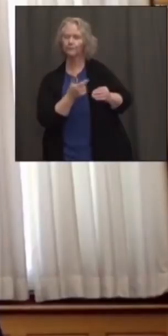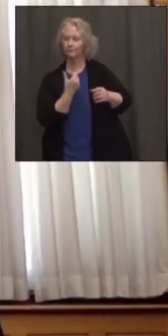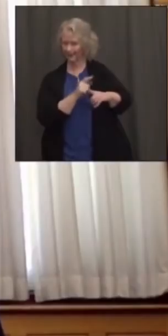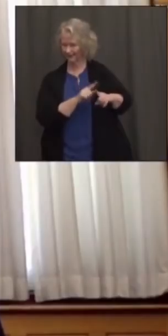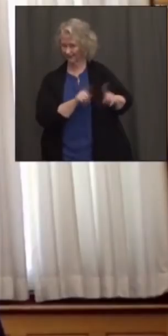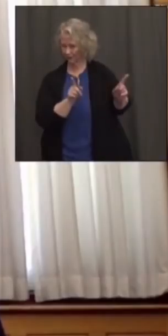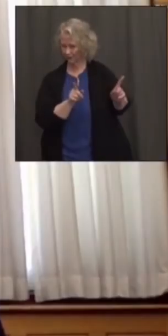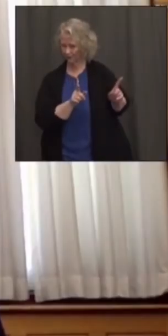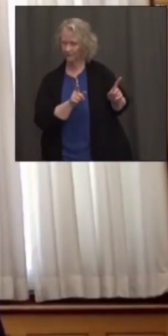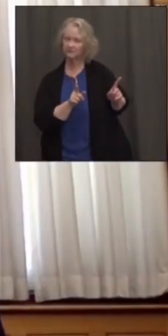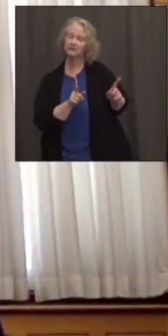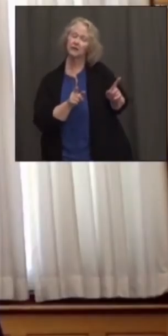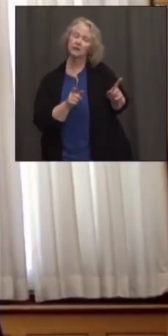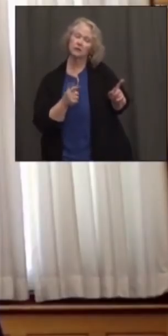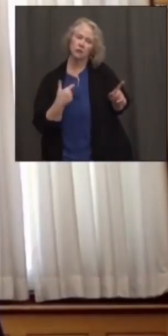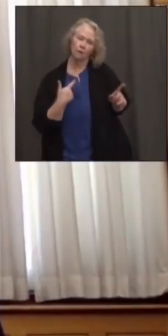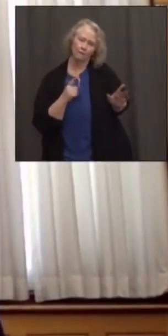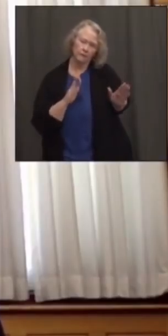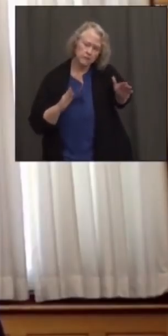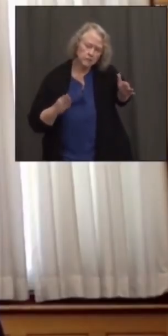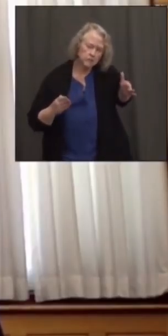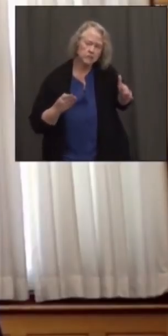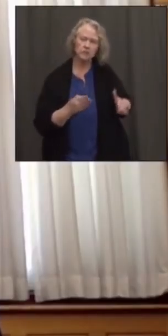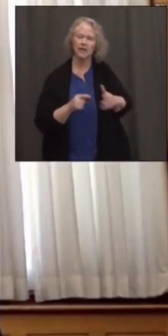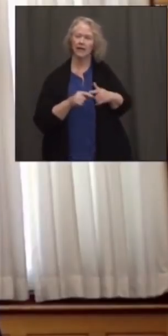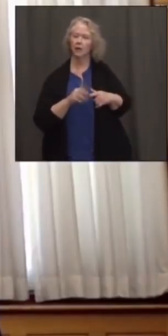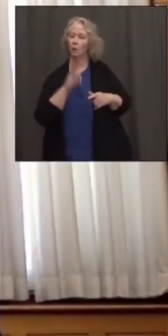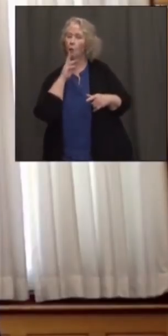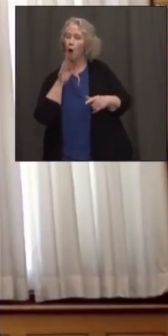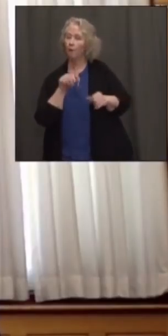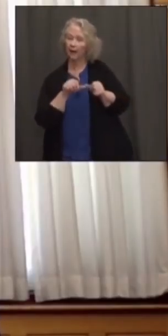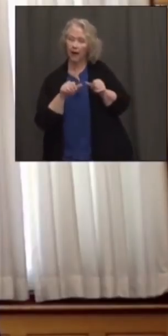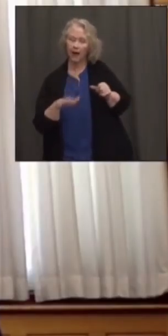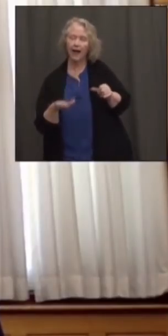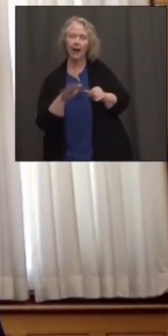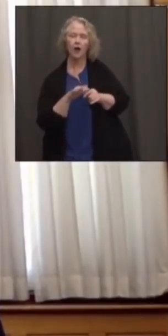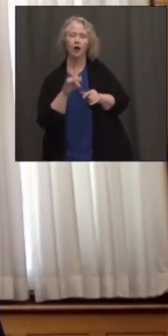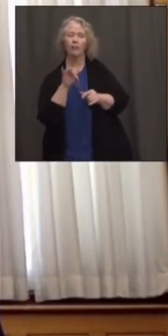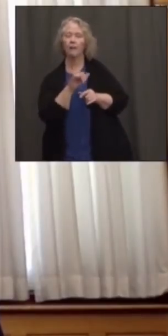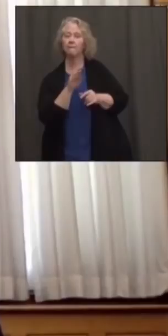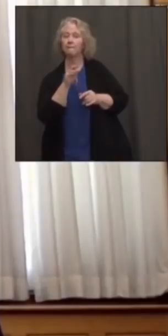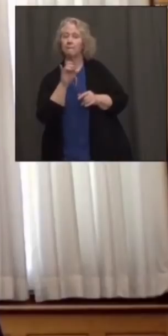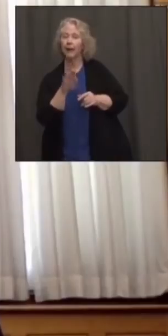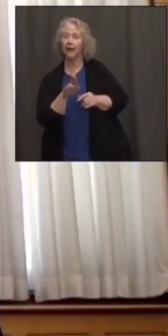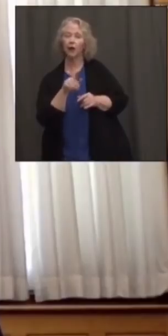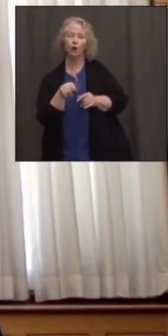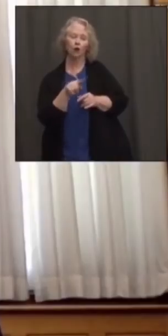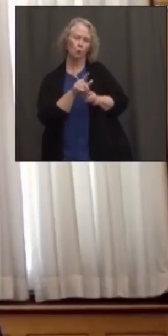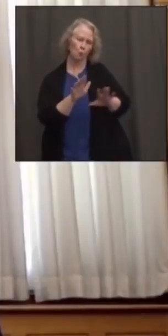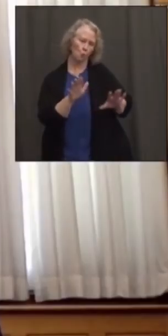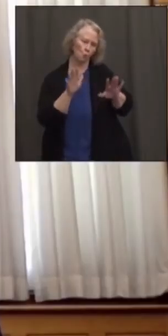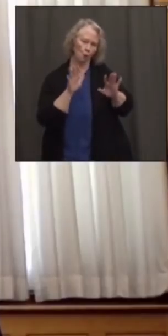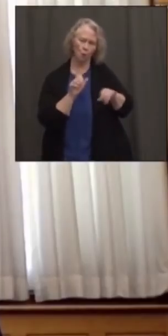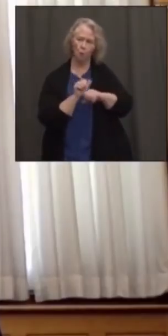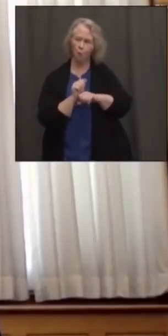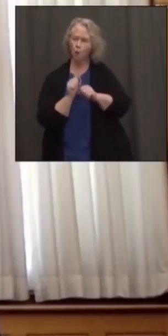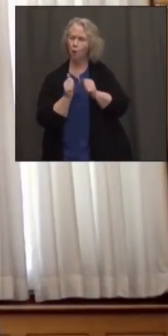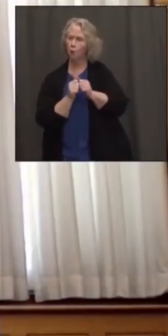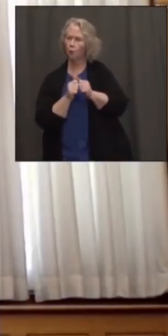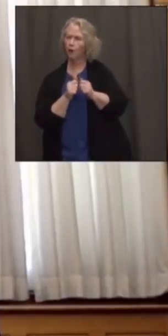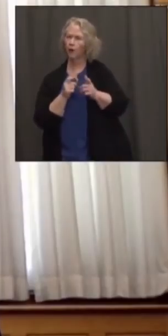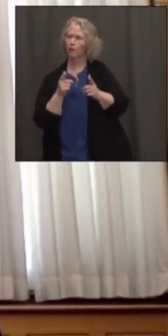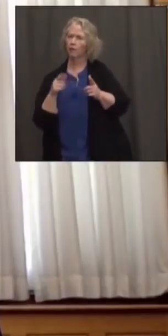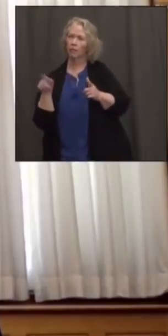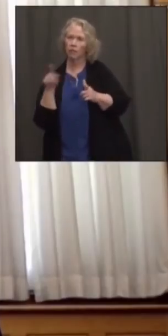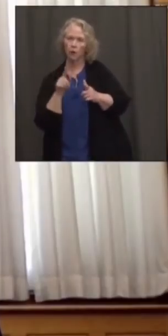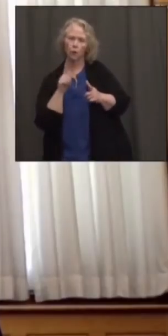And there's been huge efforts put in, particularly in Waterbury, the mayor and the team there. Been great partners with, you know, very well-attended